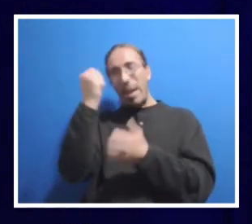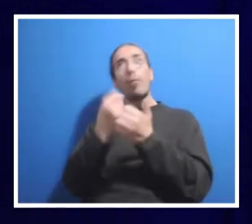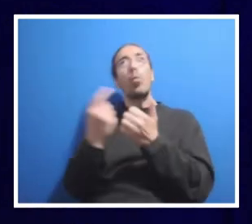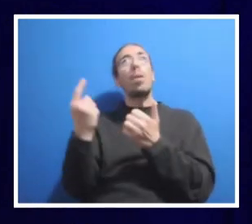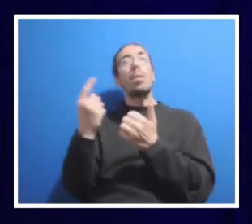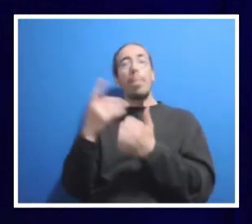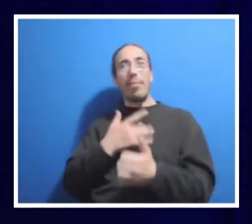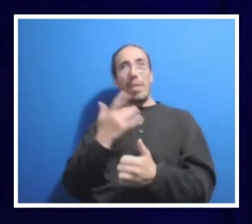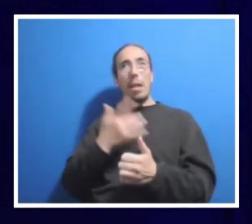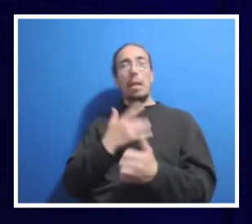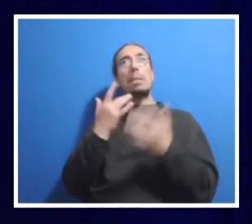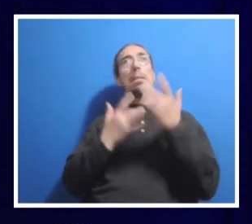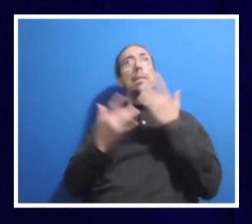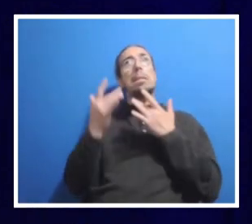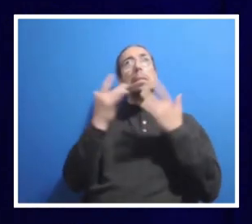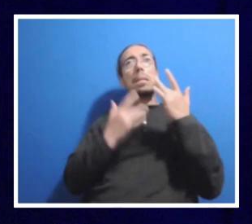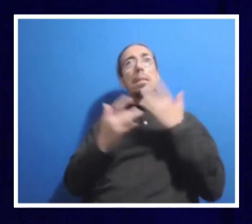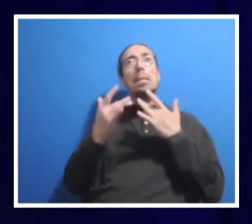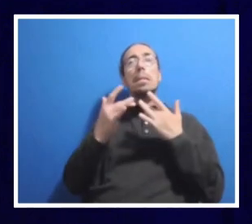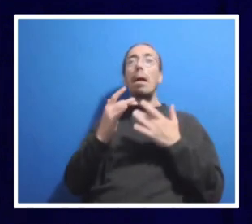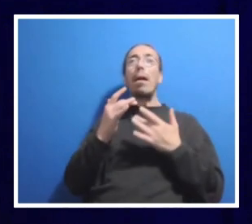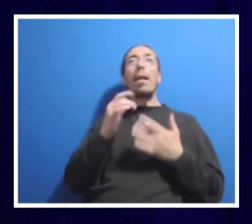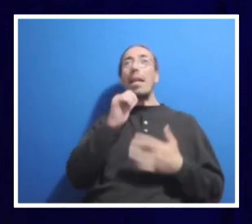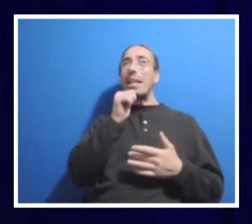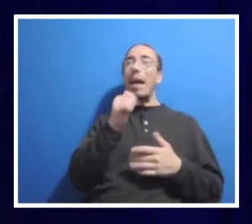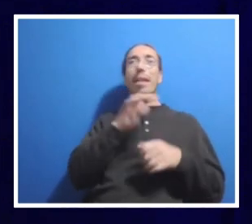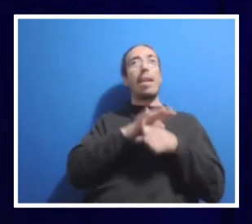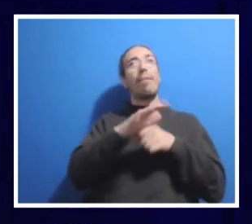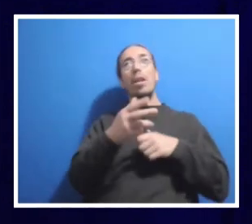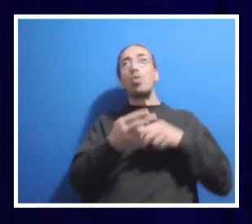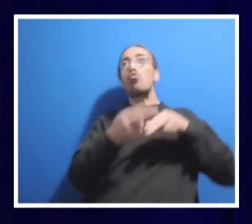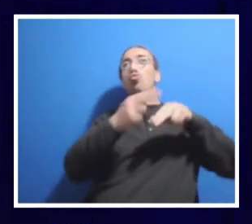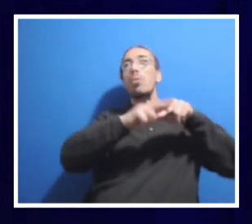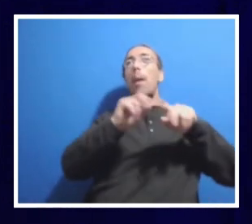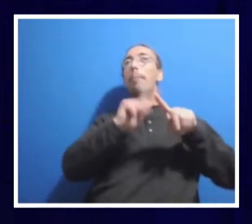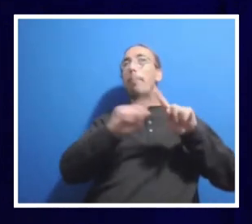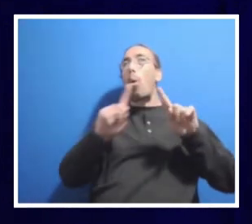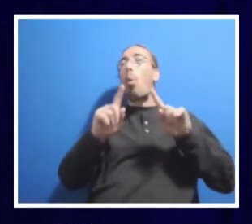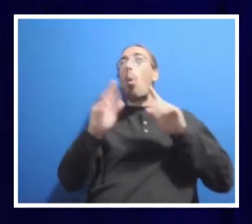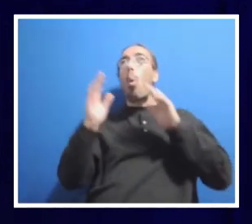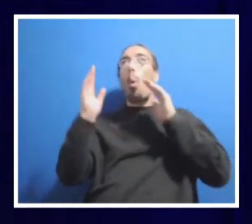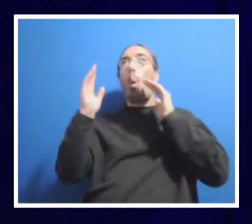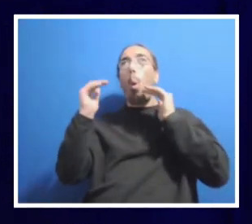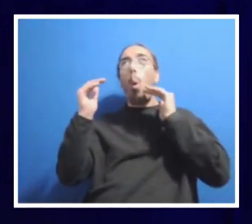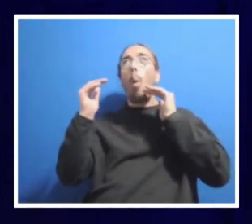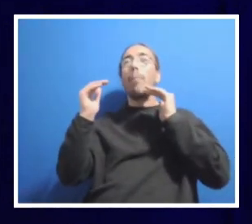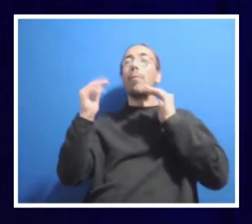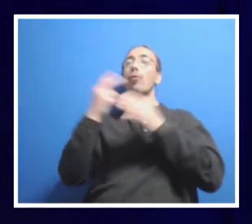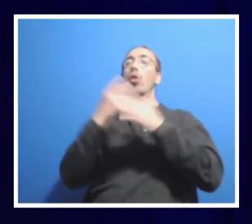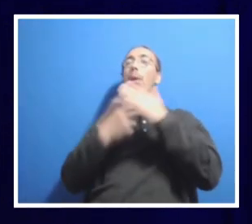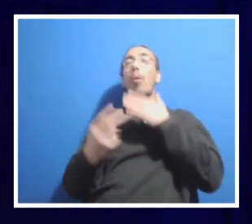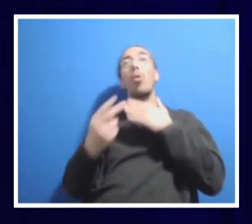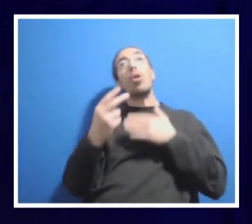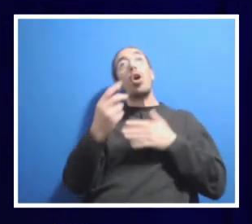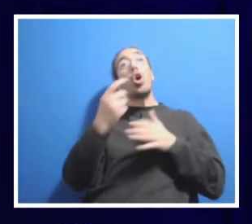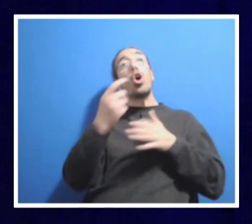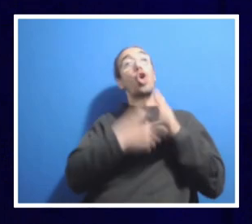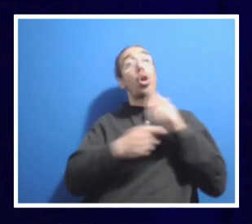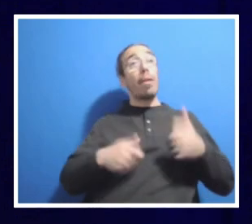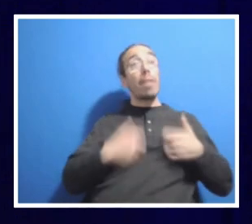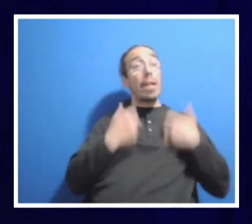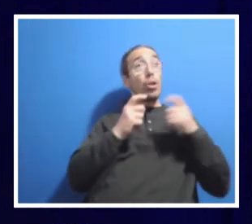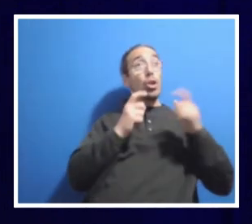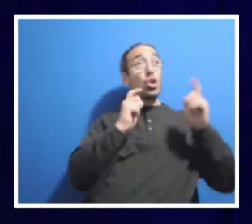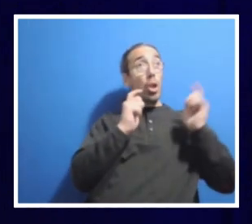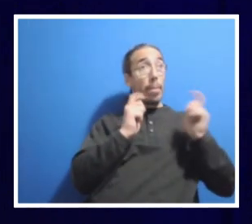of lack of increases. But over time, I'm hoping we get to both cost of living adjustments, but just